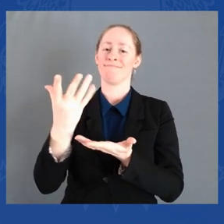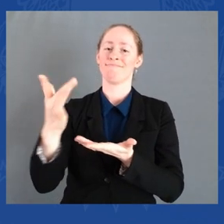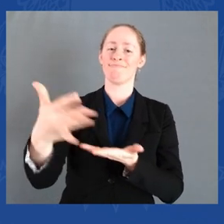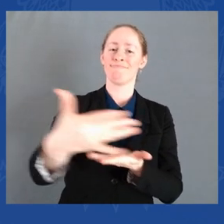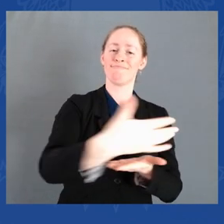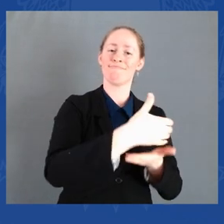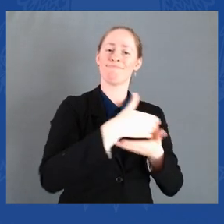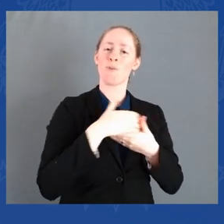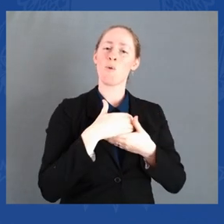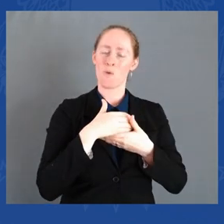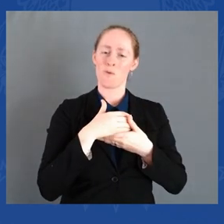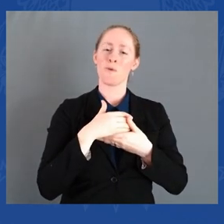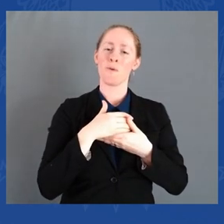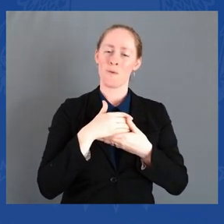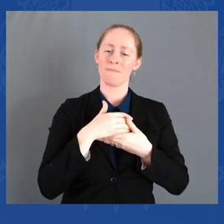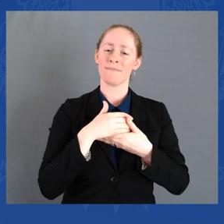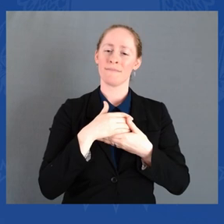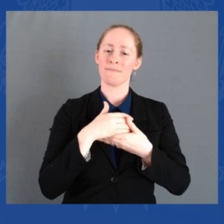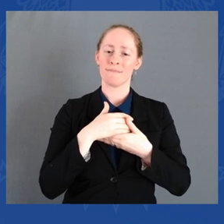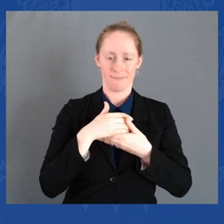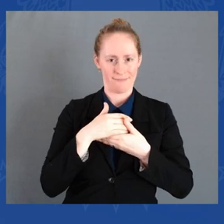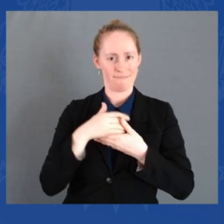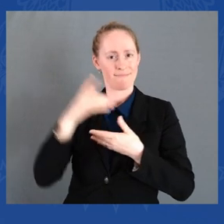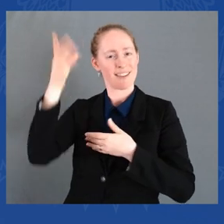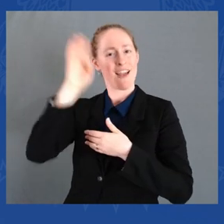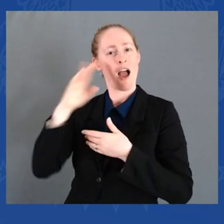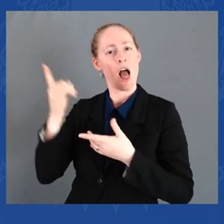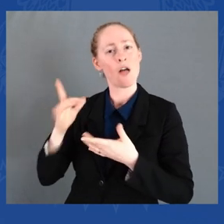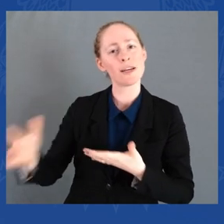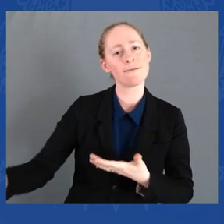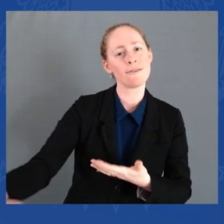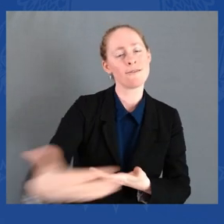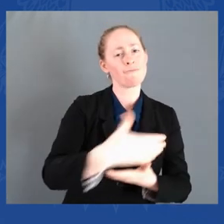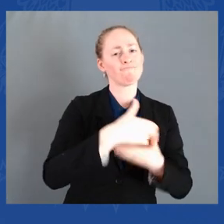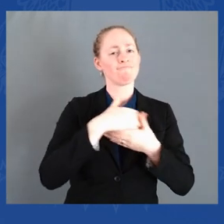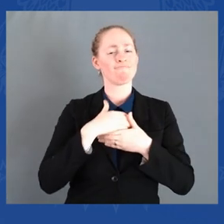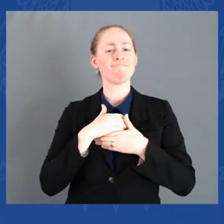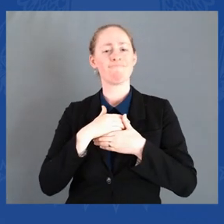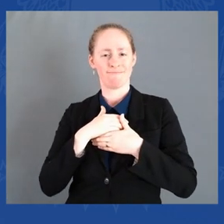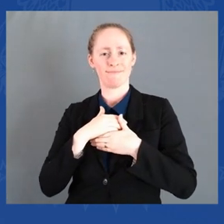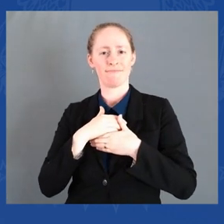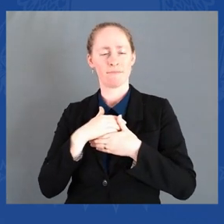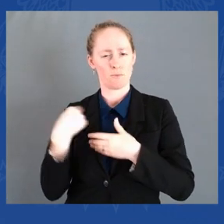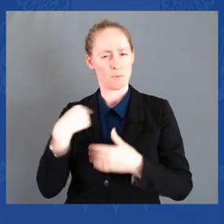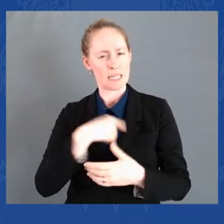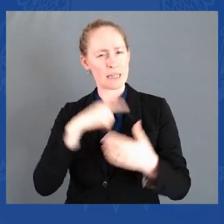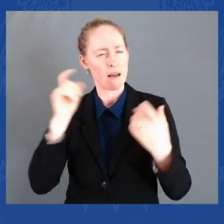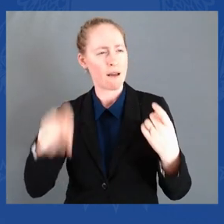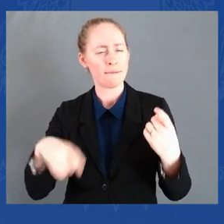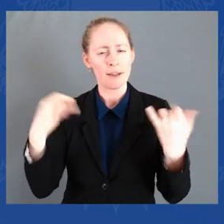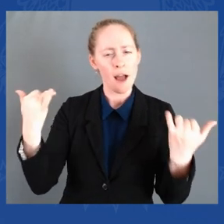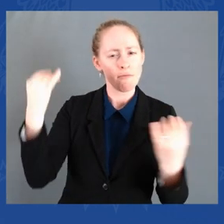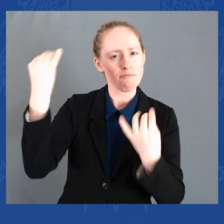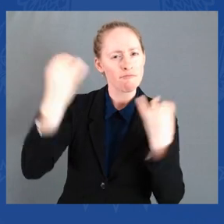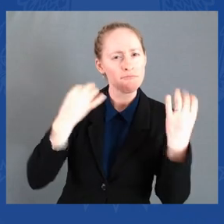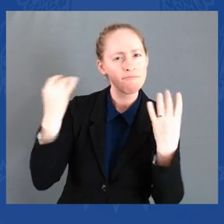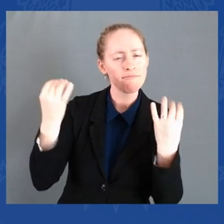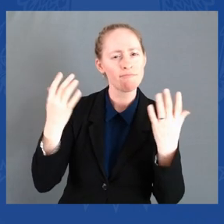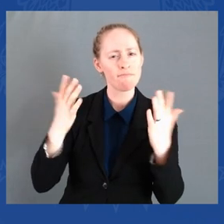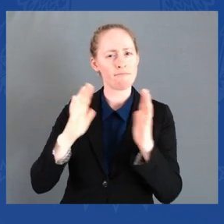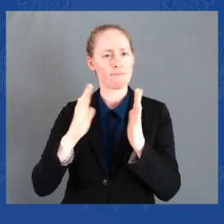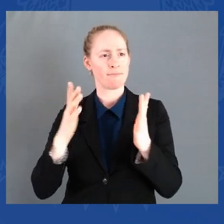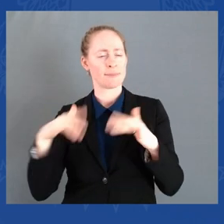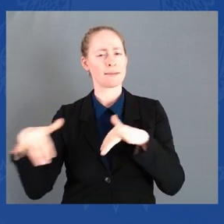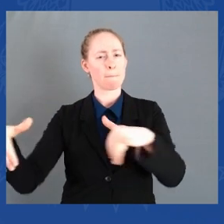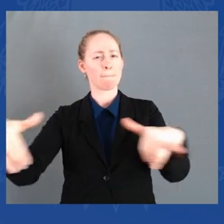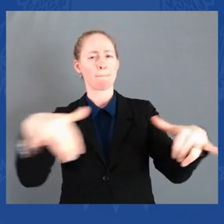palm of his hand. That's how we got to think about our fellow Americans. The reason we are strong, the reason we're who we